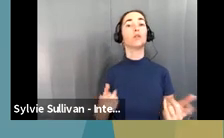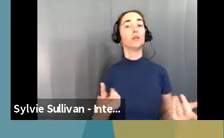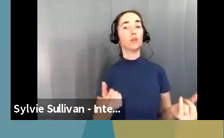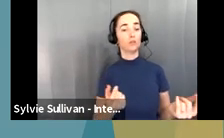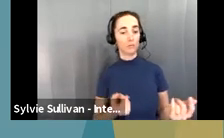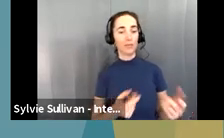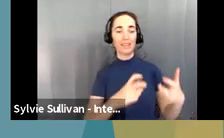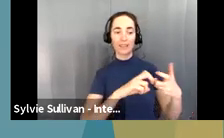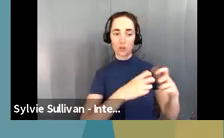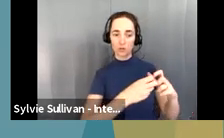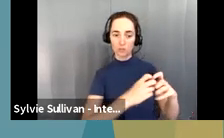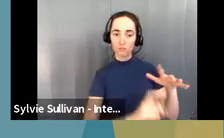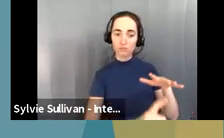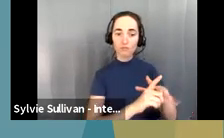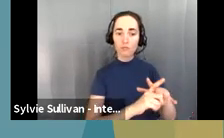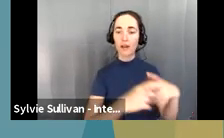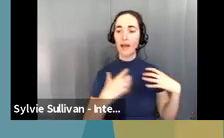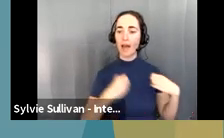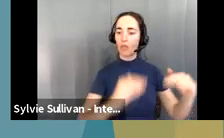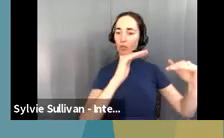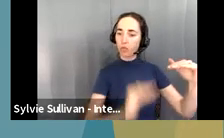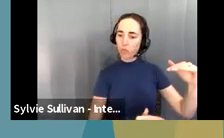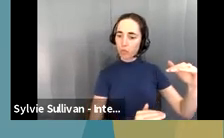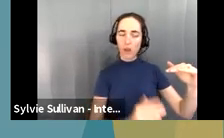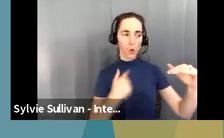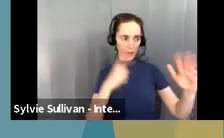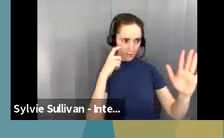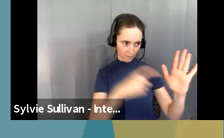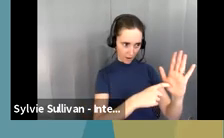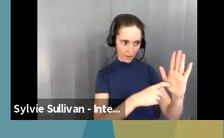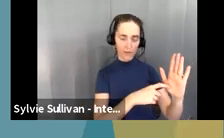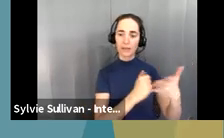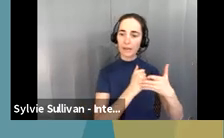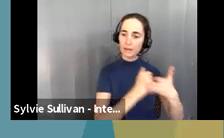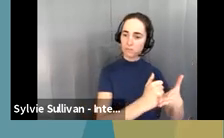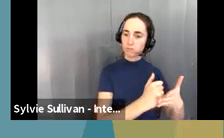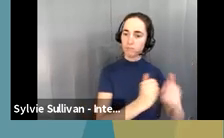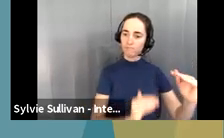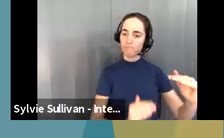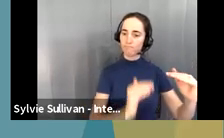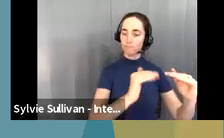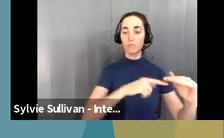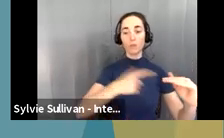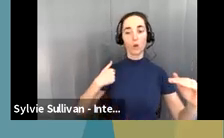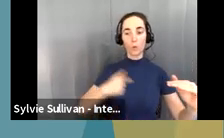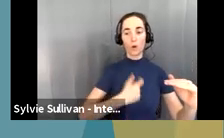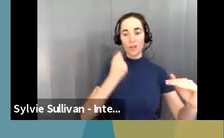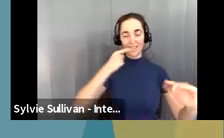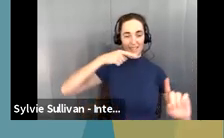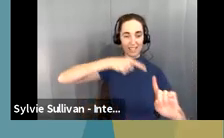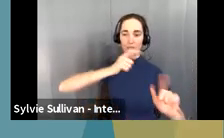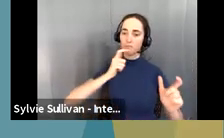addressing issues, um, in terms of health equity. We understand that that is a, um, a major area